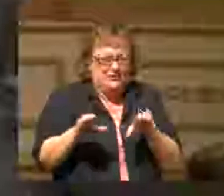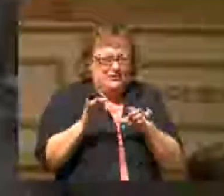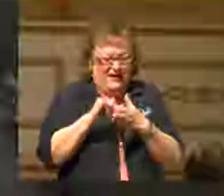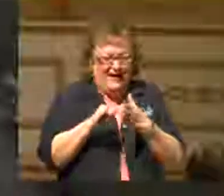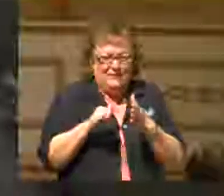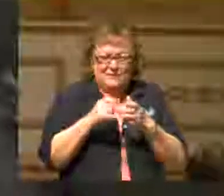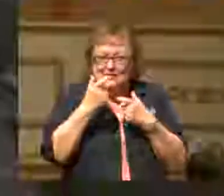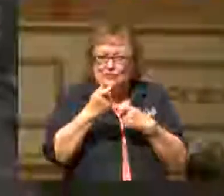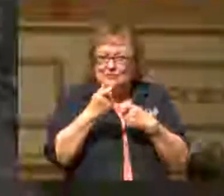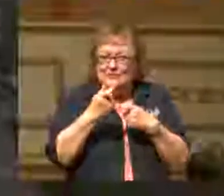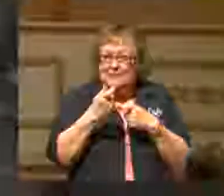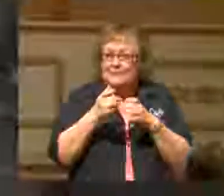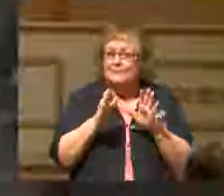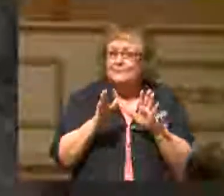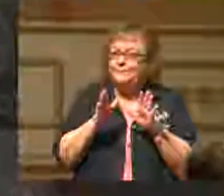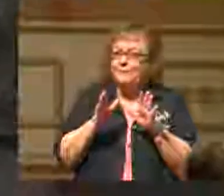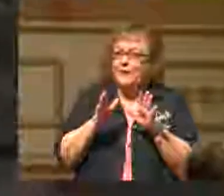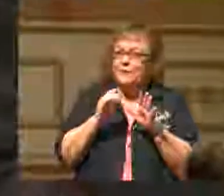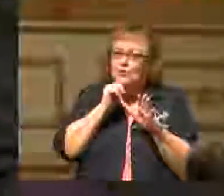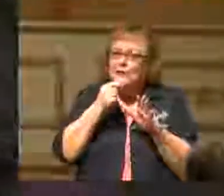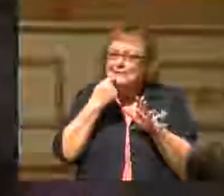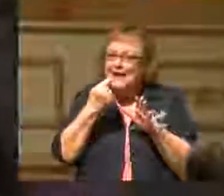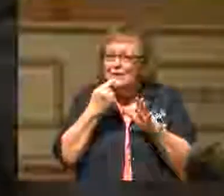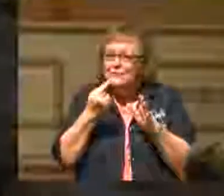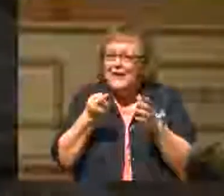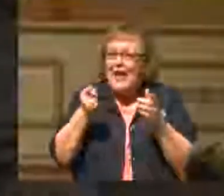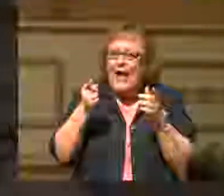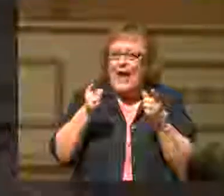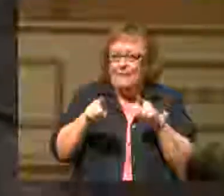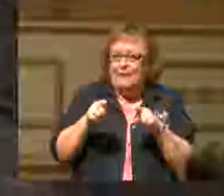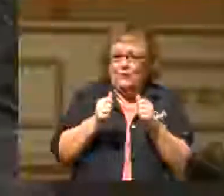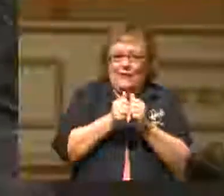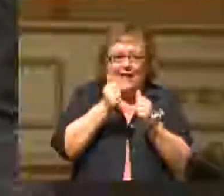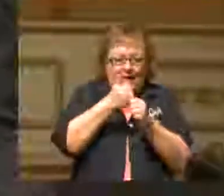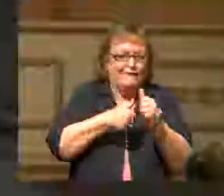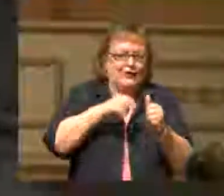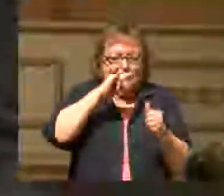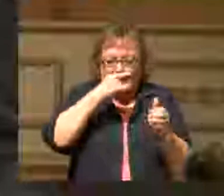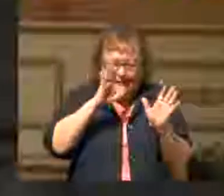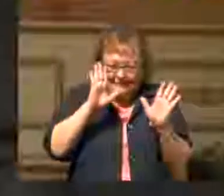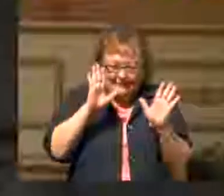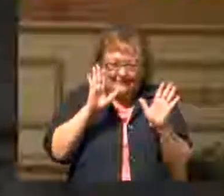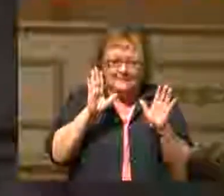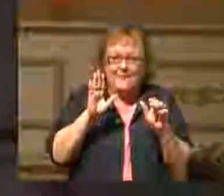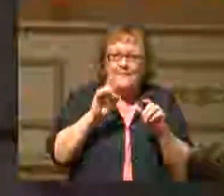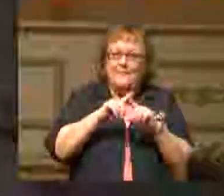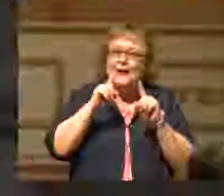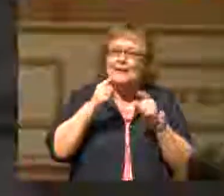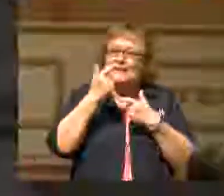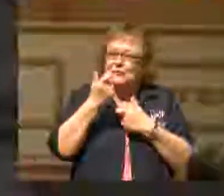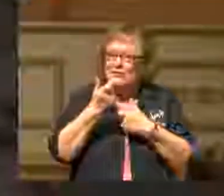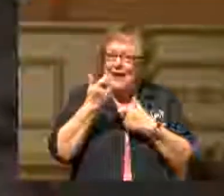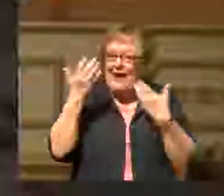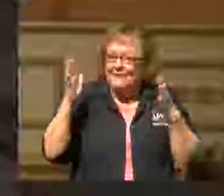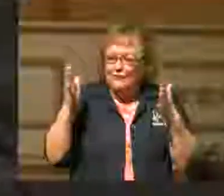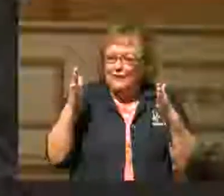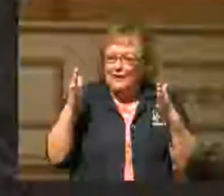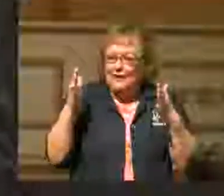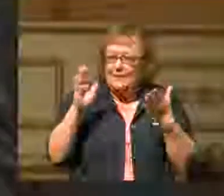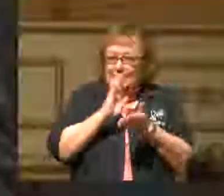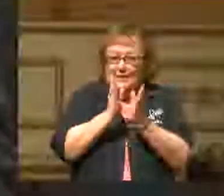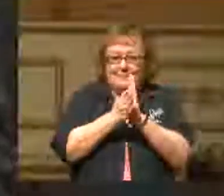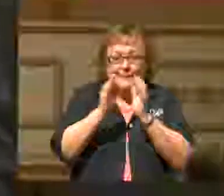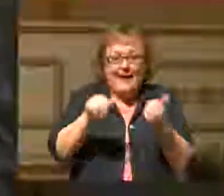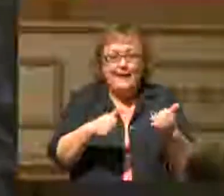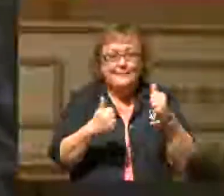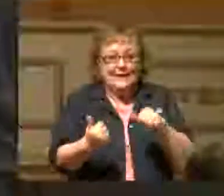interesting. I'm not saying this would happen with every youngster or not, but it's interesting that after I got baptized,